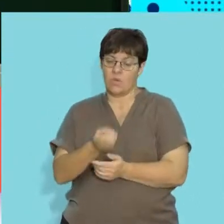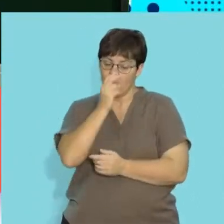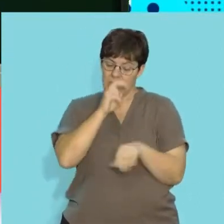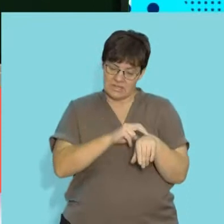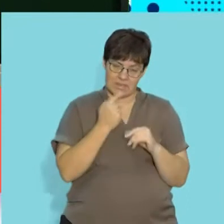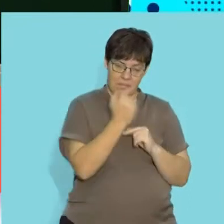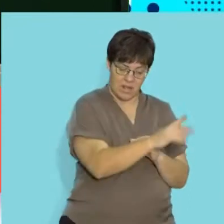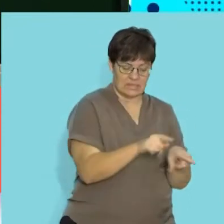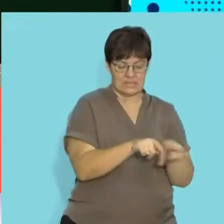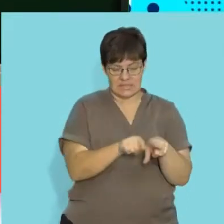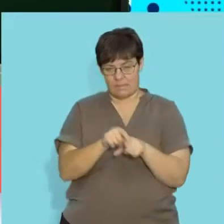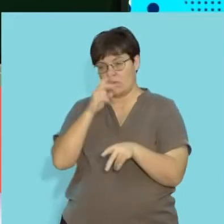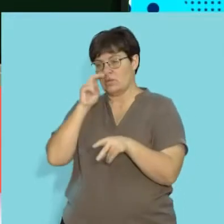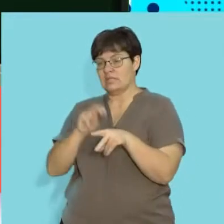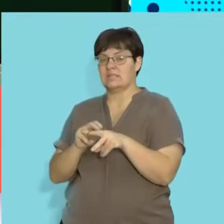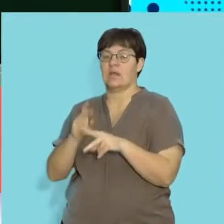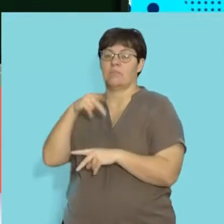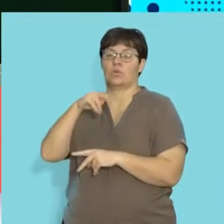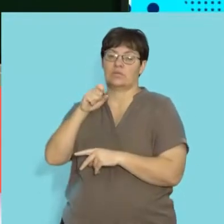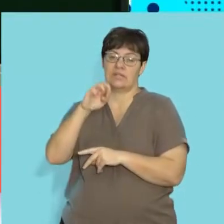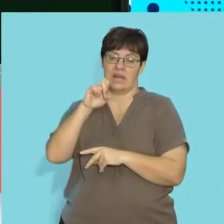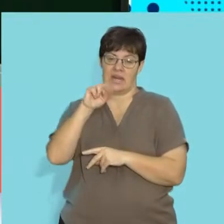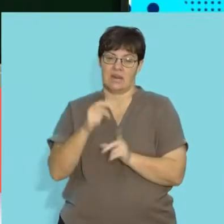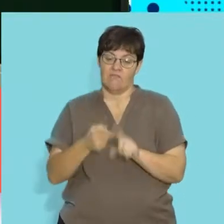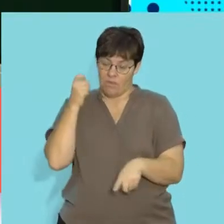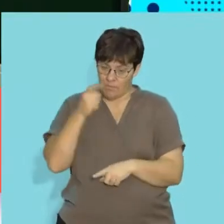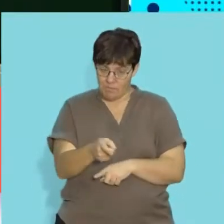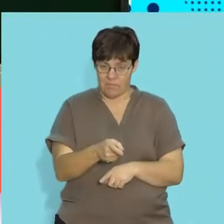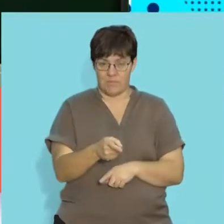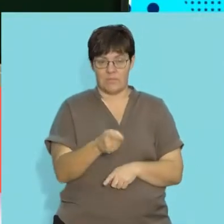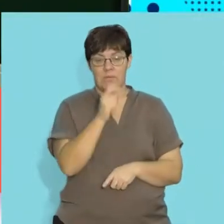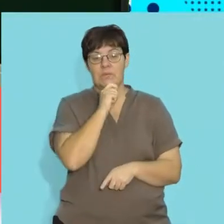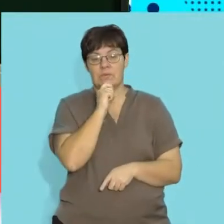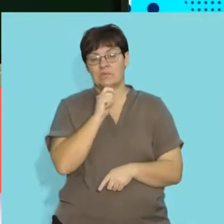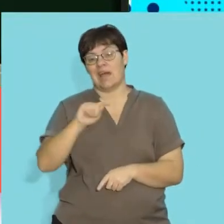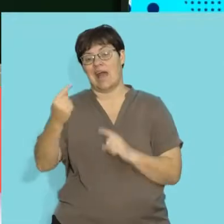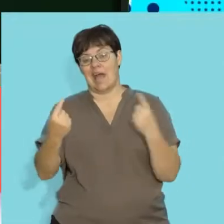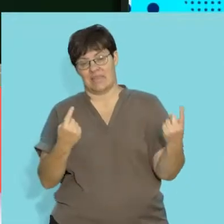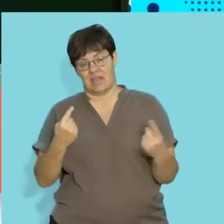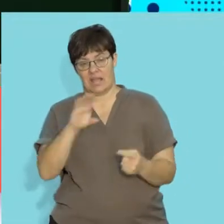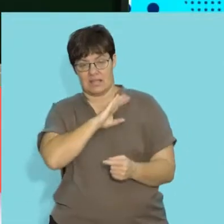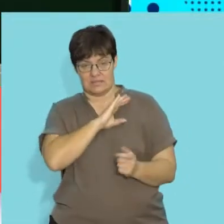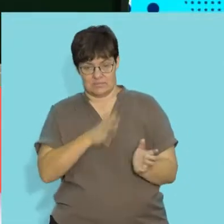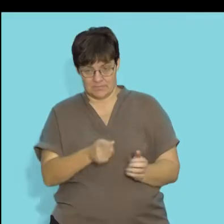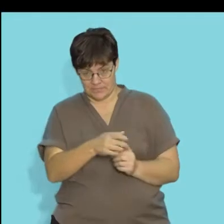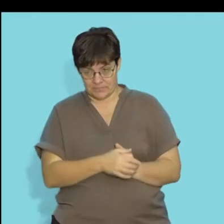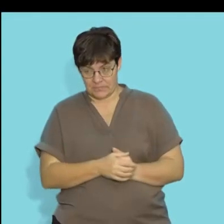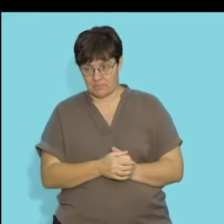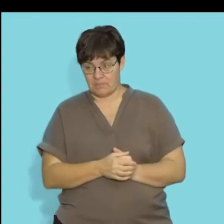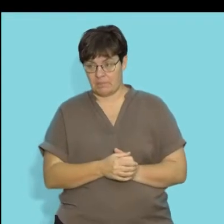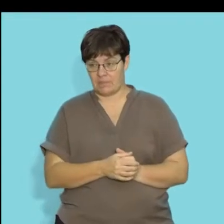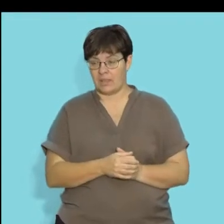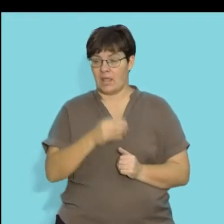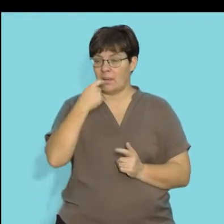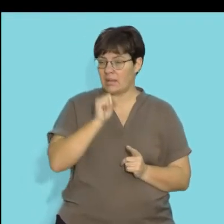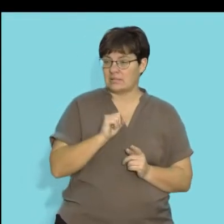need the plant material as well as we need some of the proteins that we get from consuming the other heterotrophs. Okay. So,